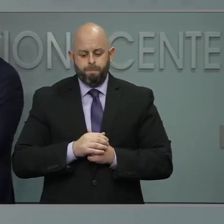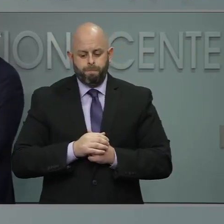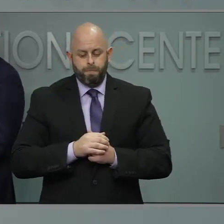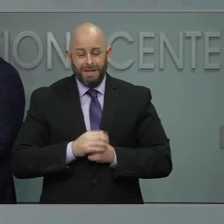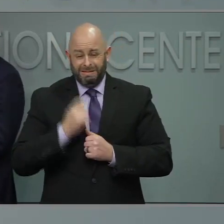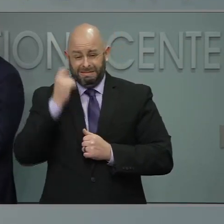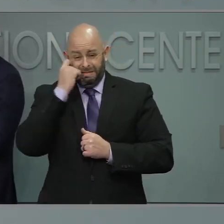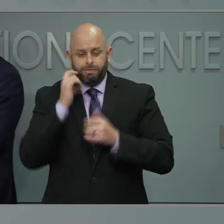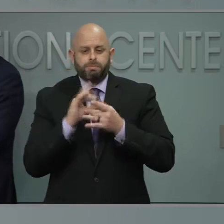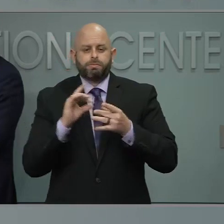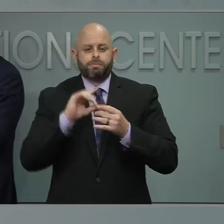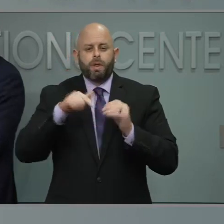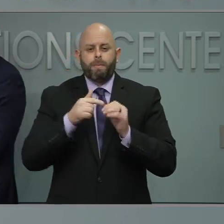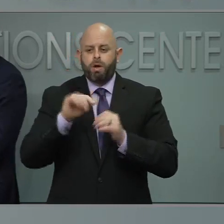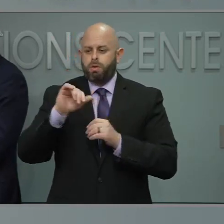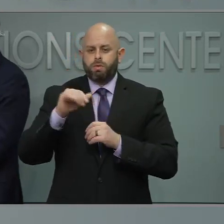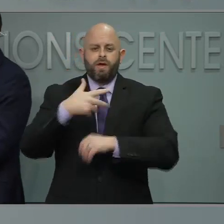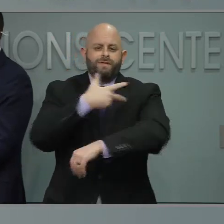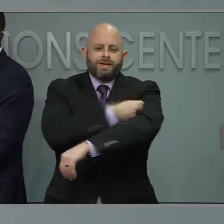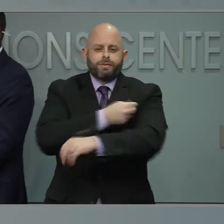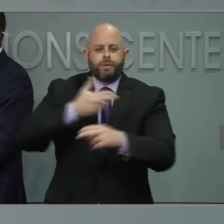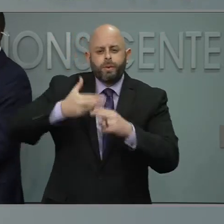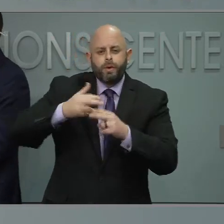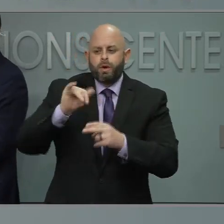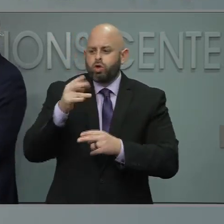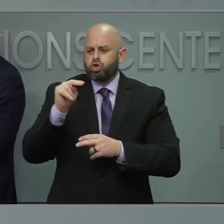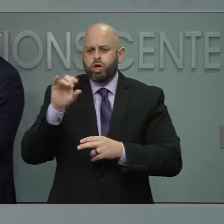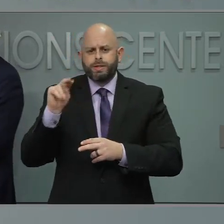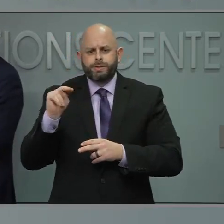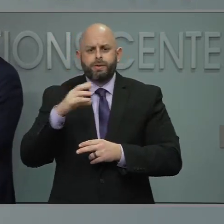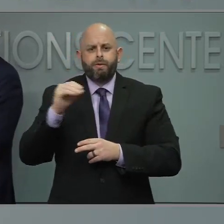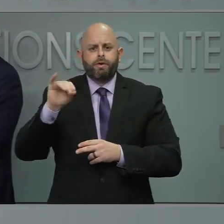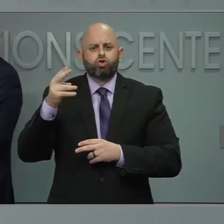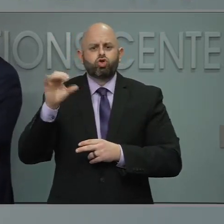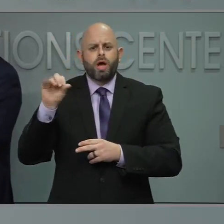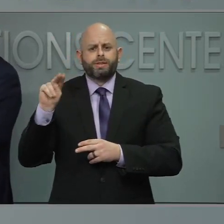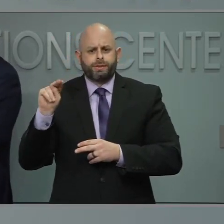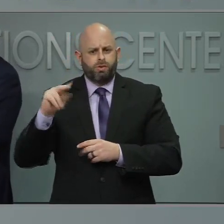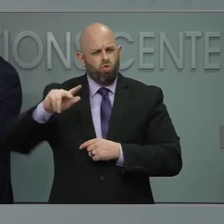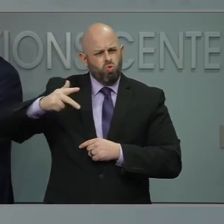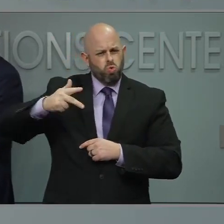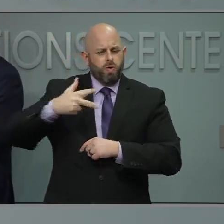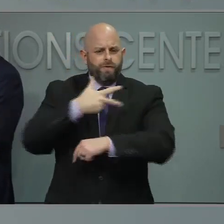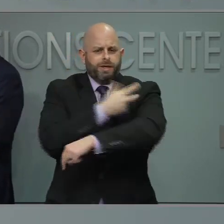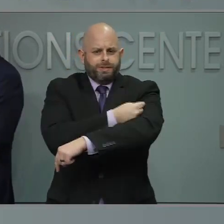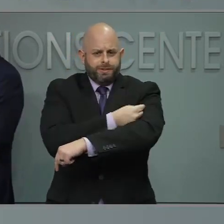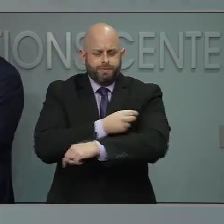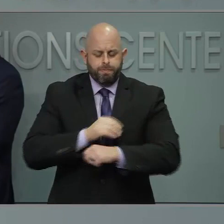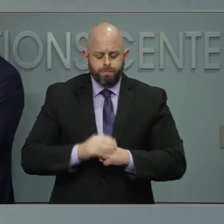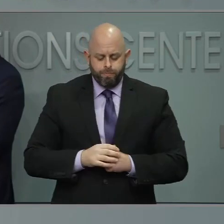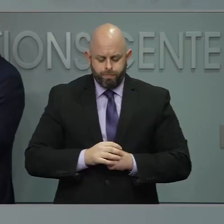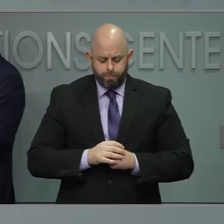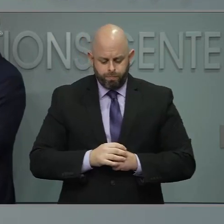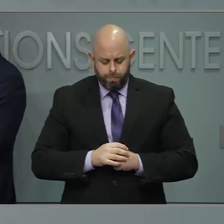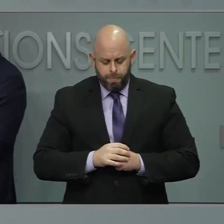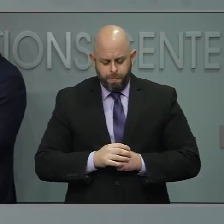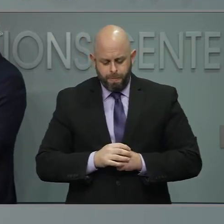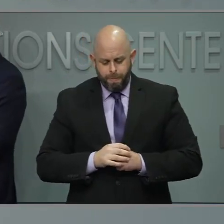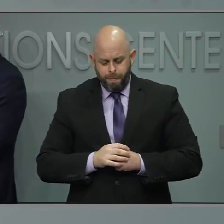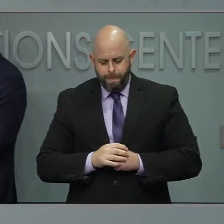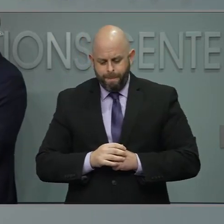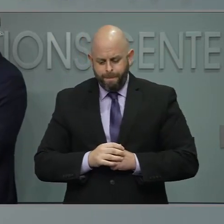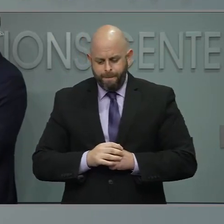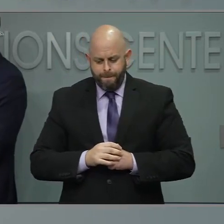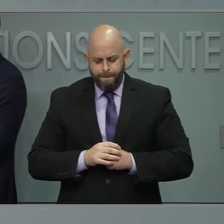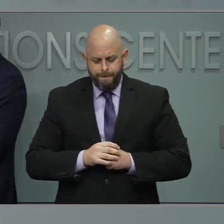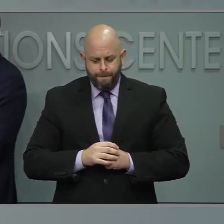& Johnson vaccine, what steps has the state taken from a logistics point of view when it